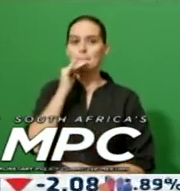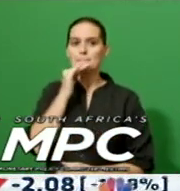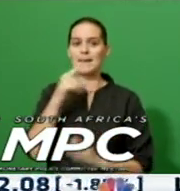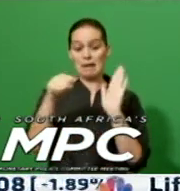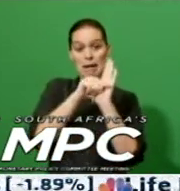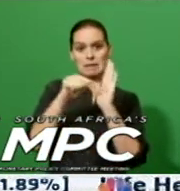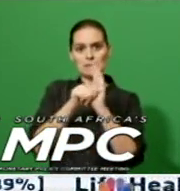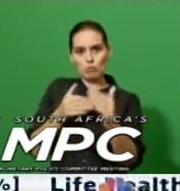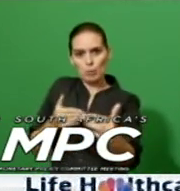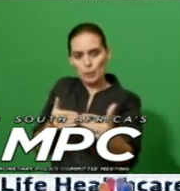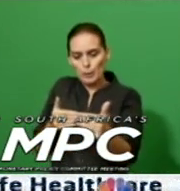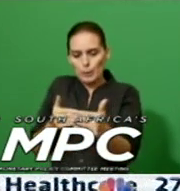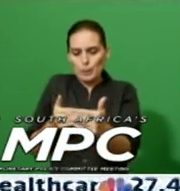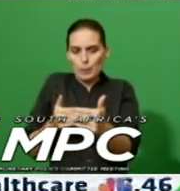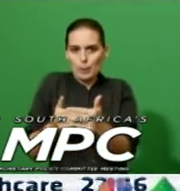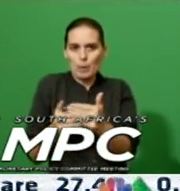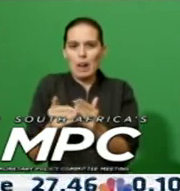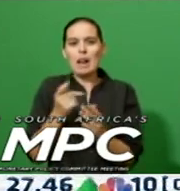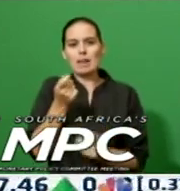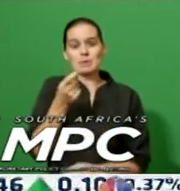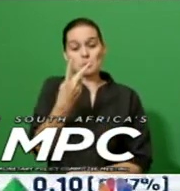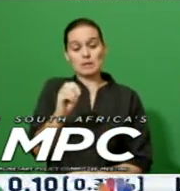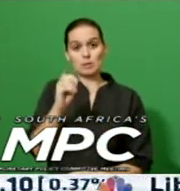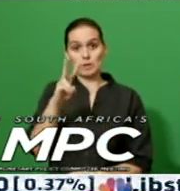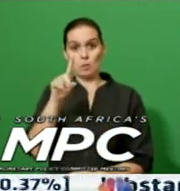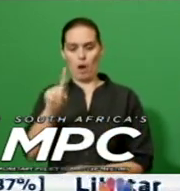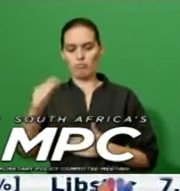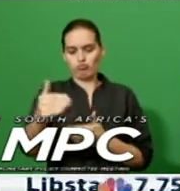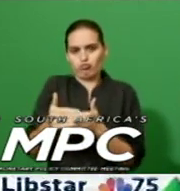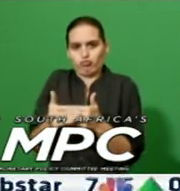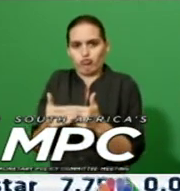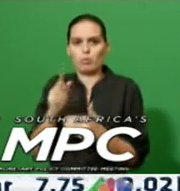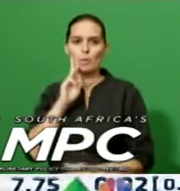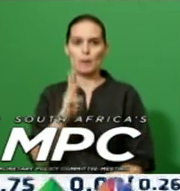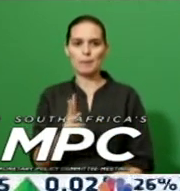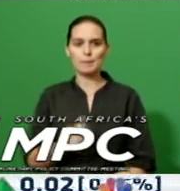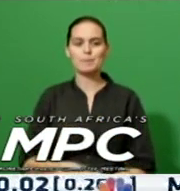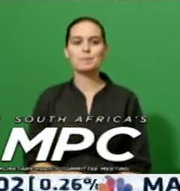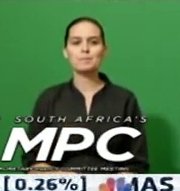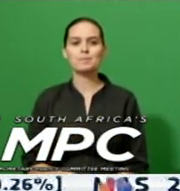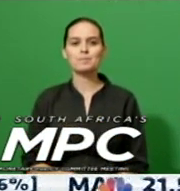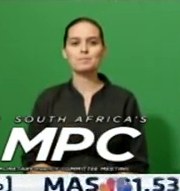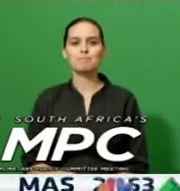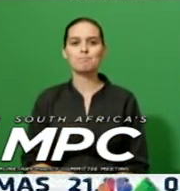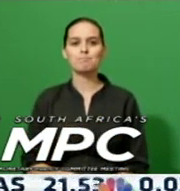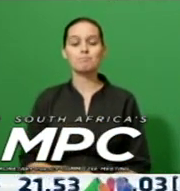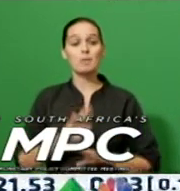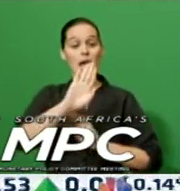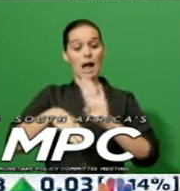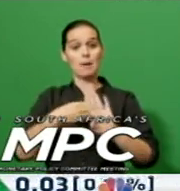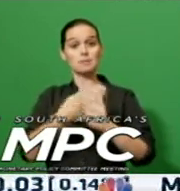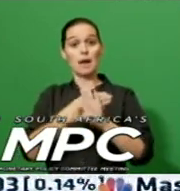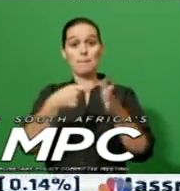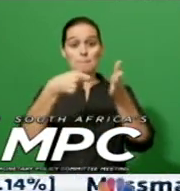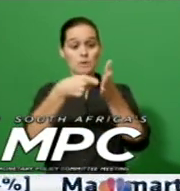expected to close in the first quarter of 2021. The up sub-purchasing managers